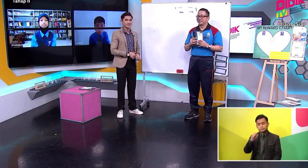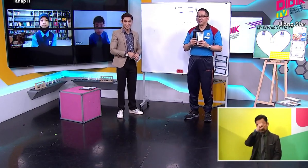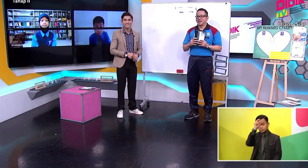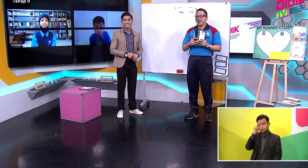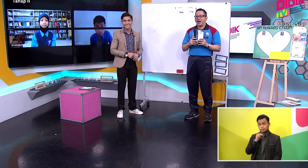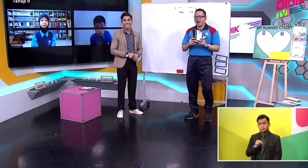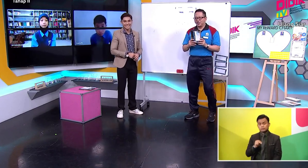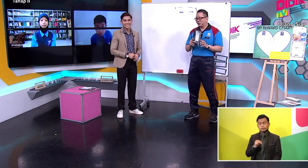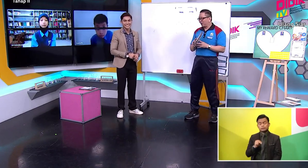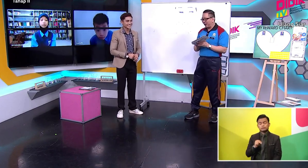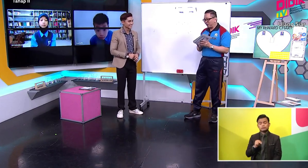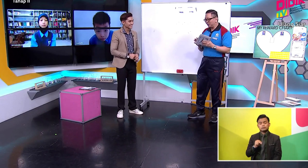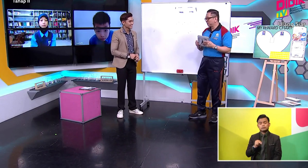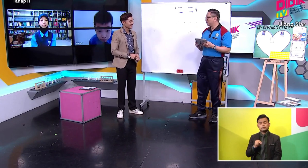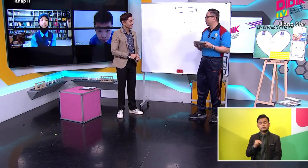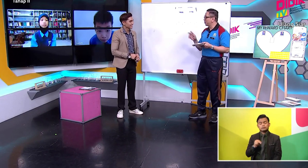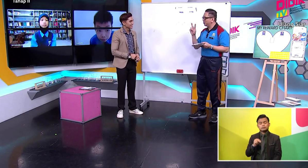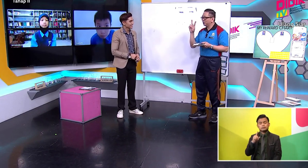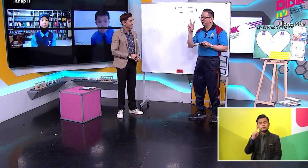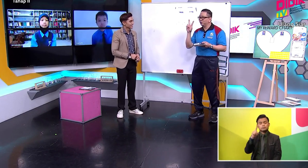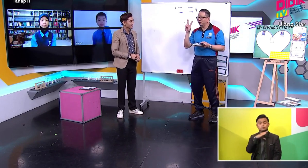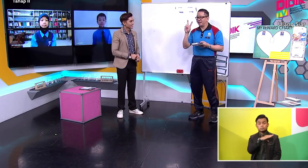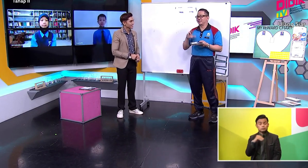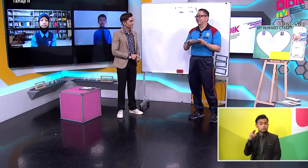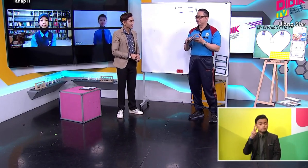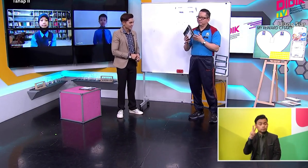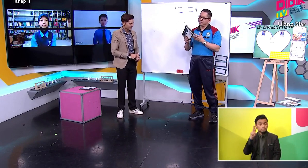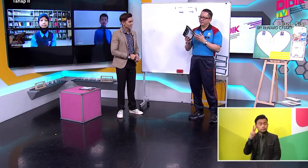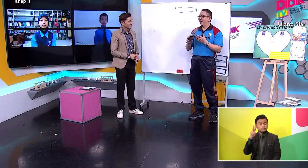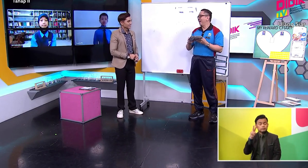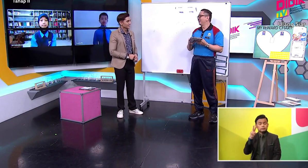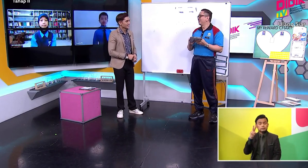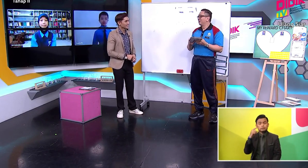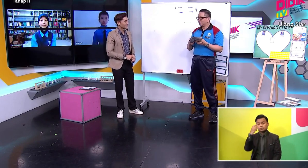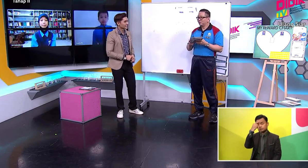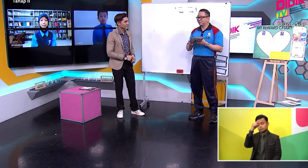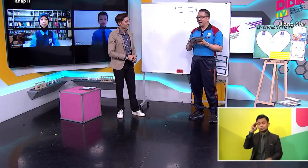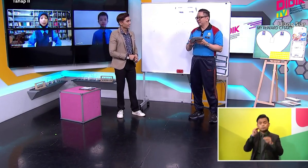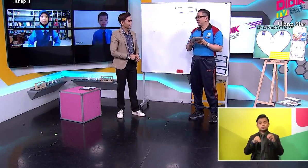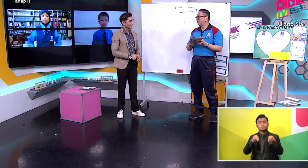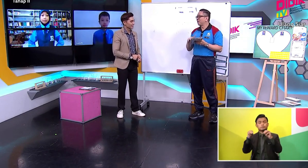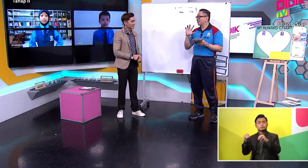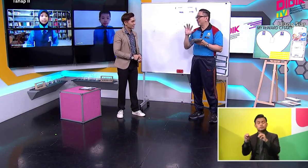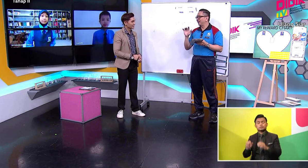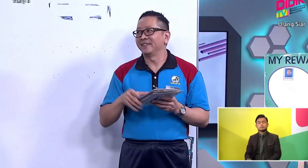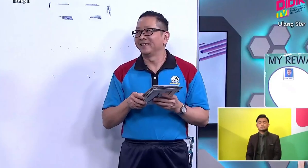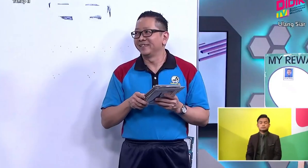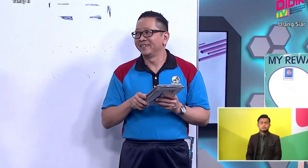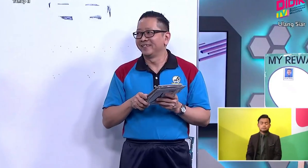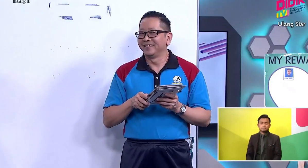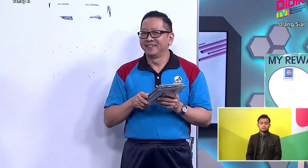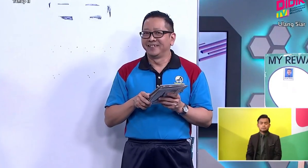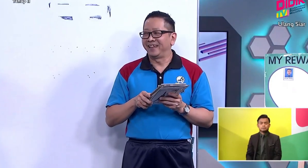I need your help To choose Two cards Okay Two cards For spelling